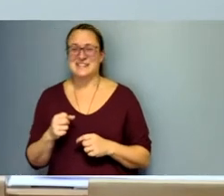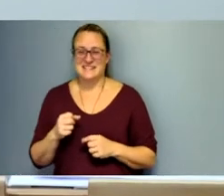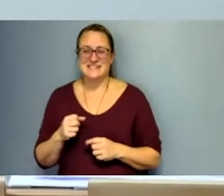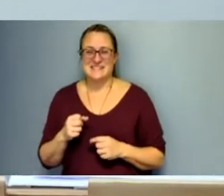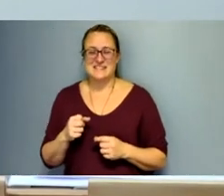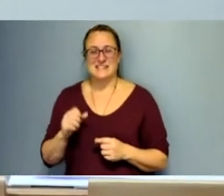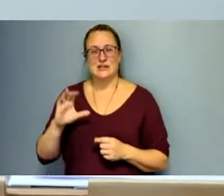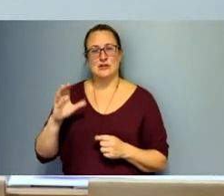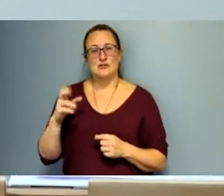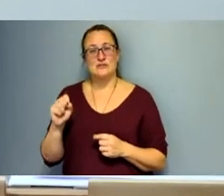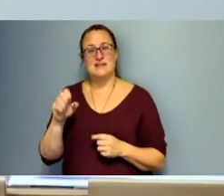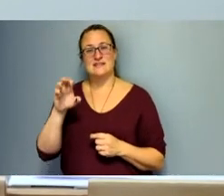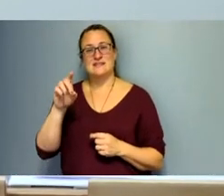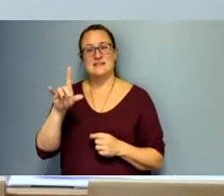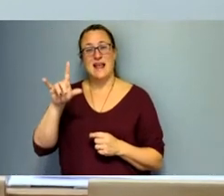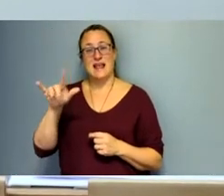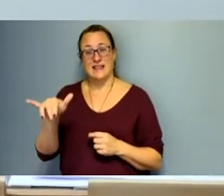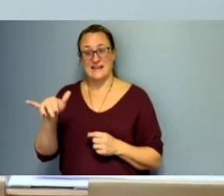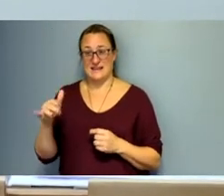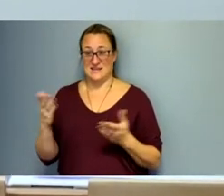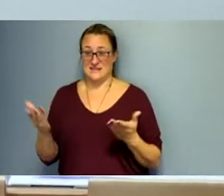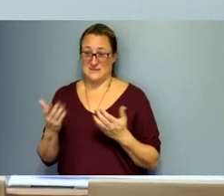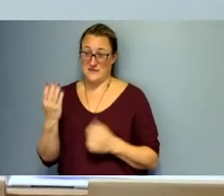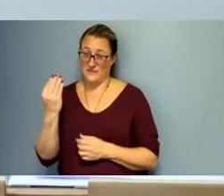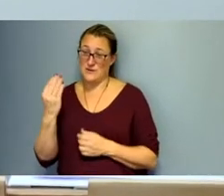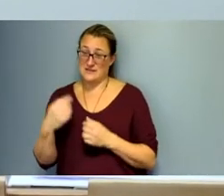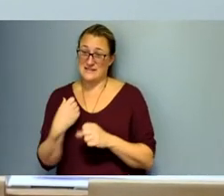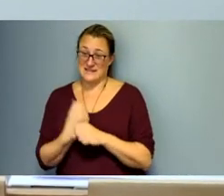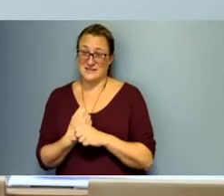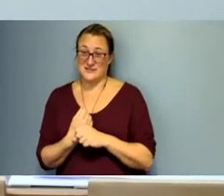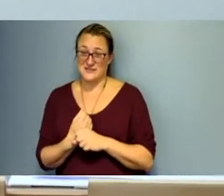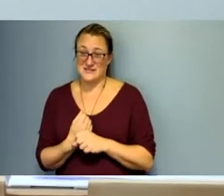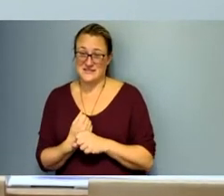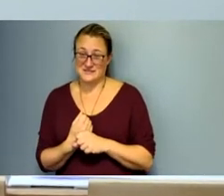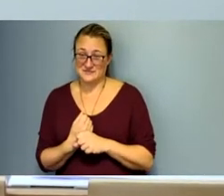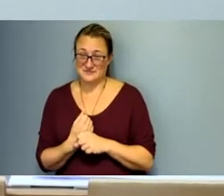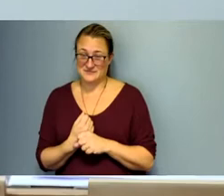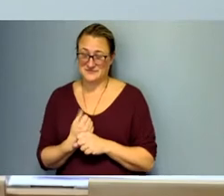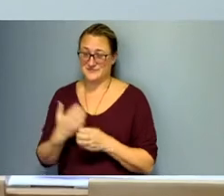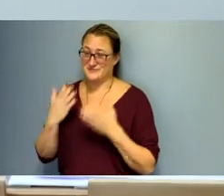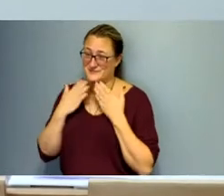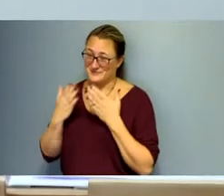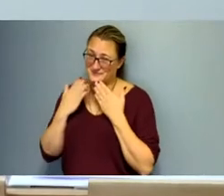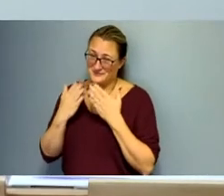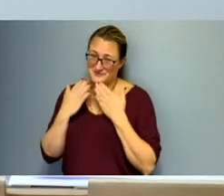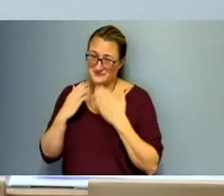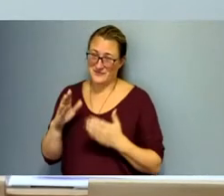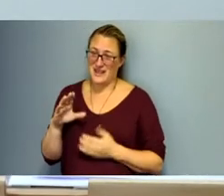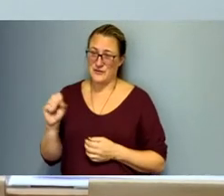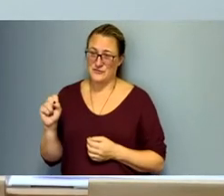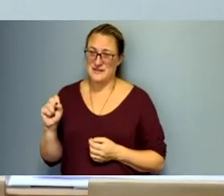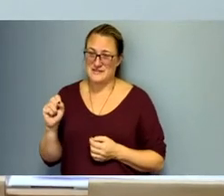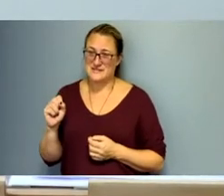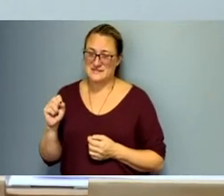Chris Daly has been with us for about 14 years. And we want to thank you for